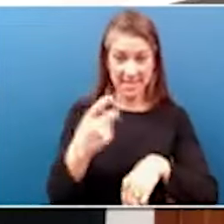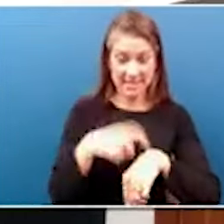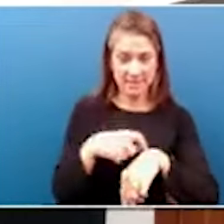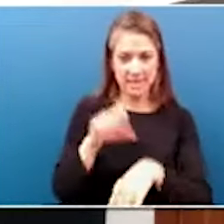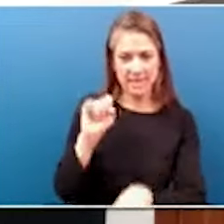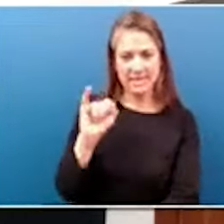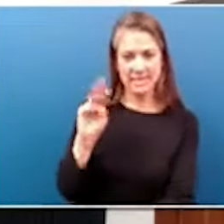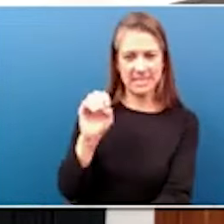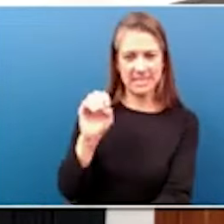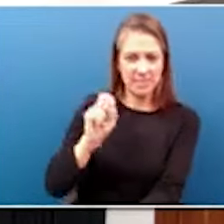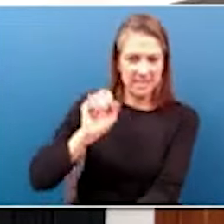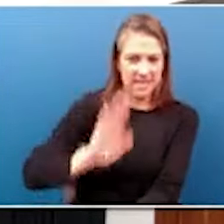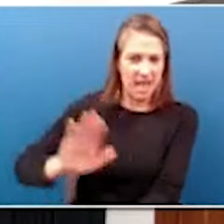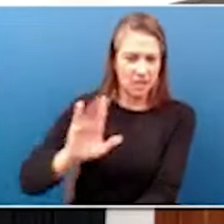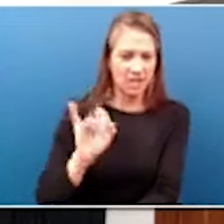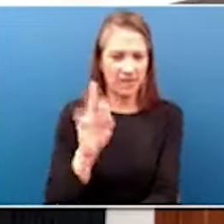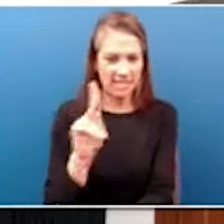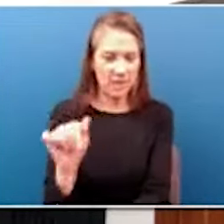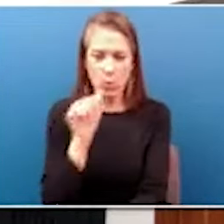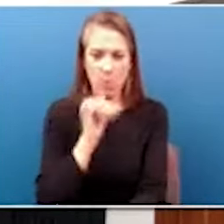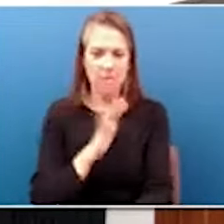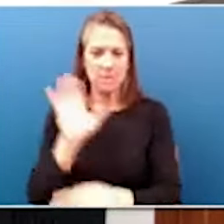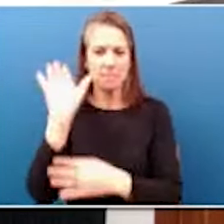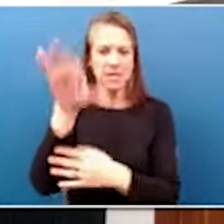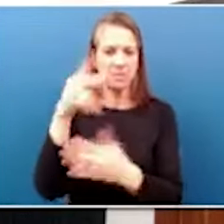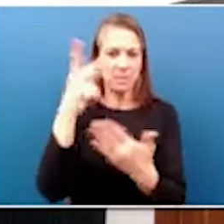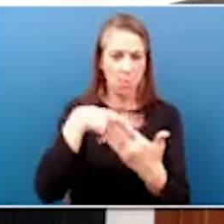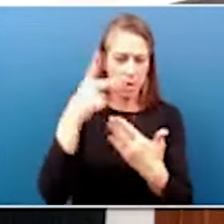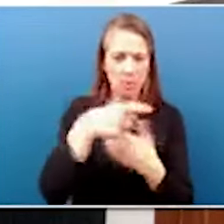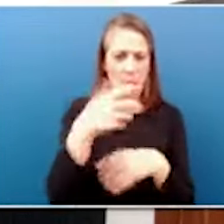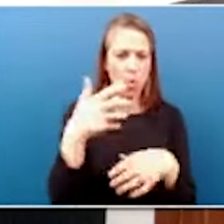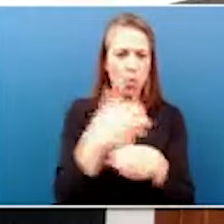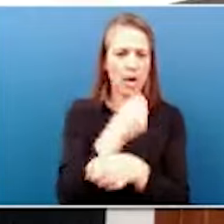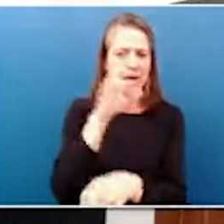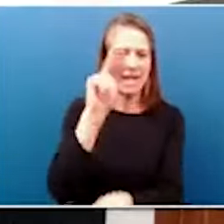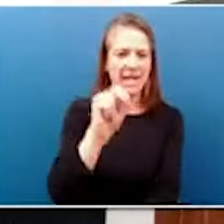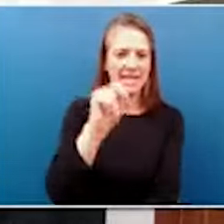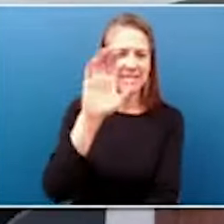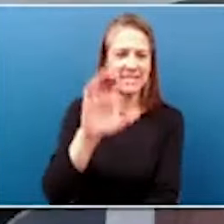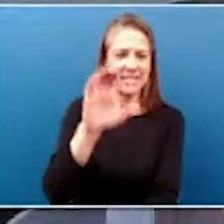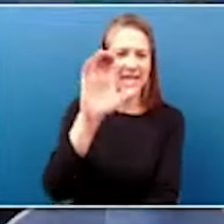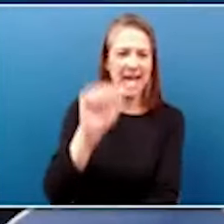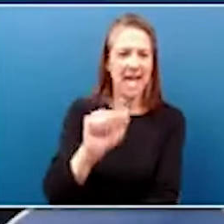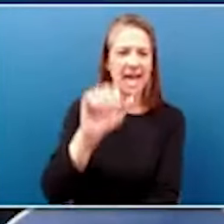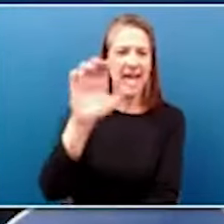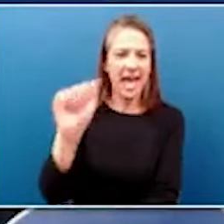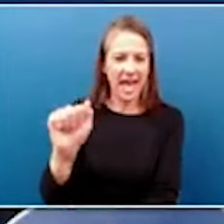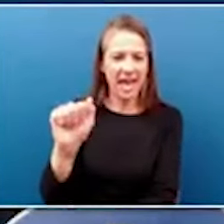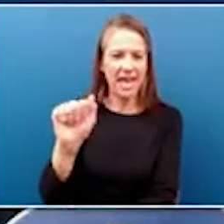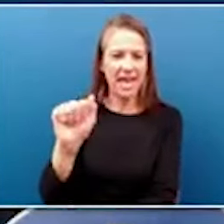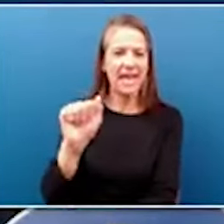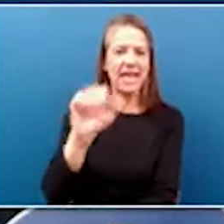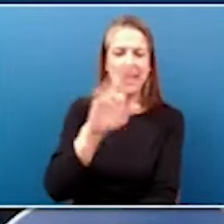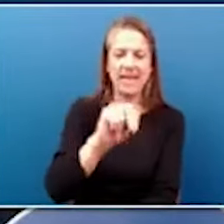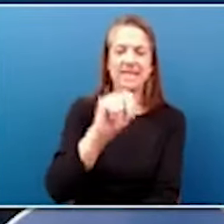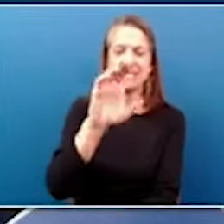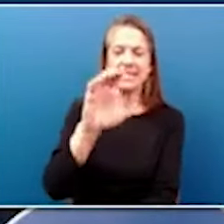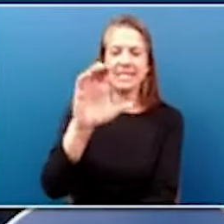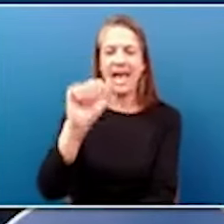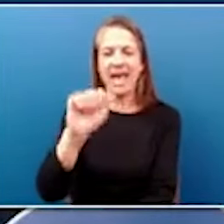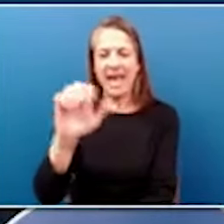Kentucky's women's basketball program won the NCCAA Division II National Championship.